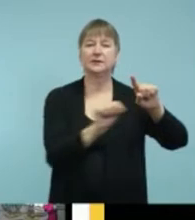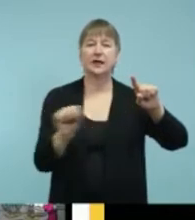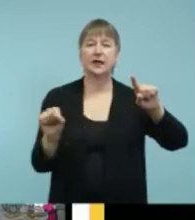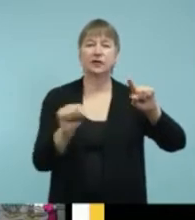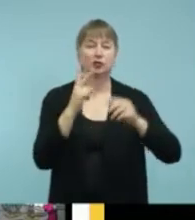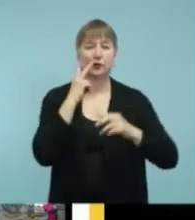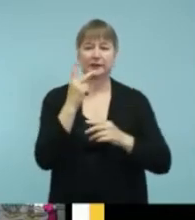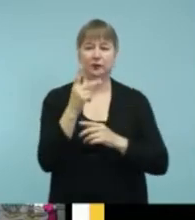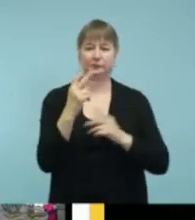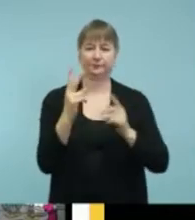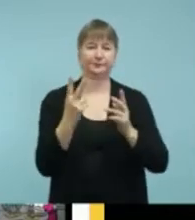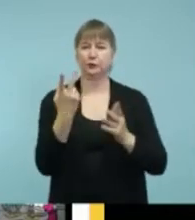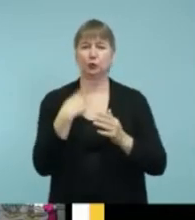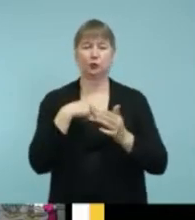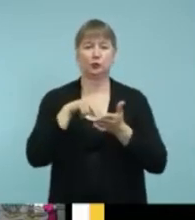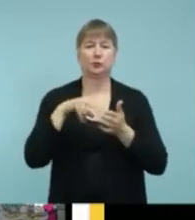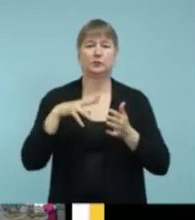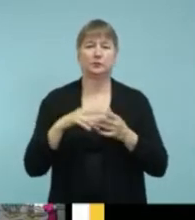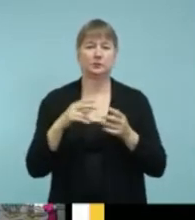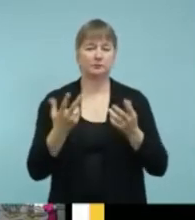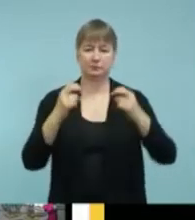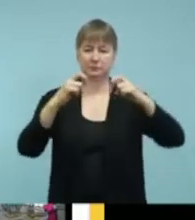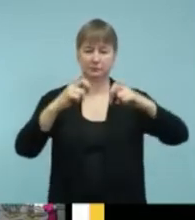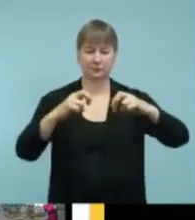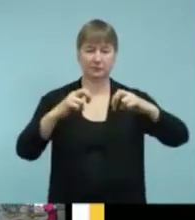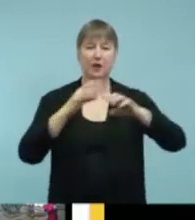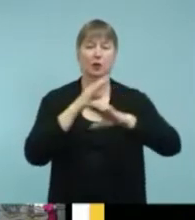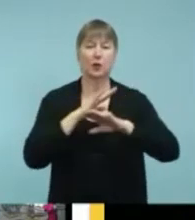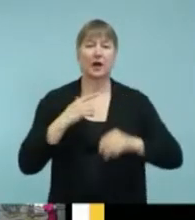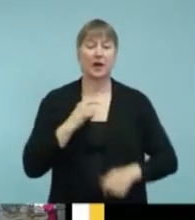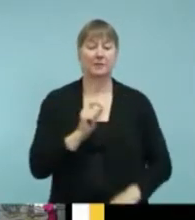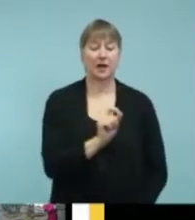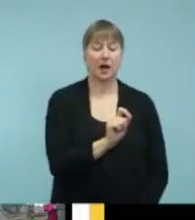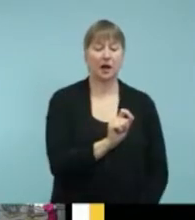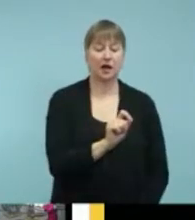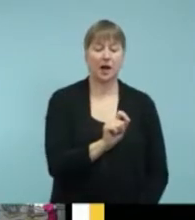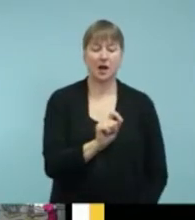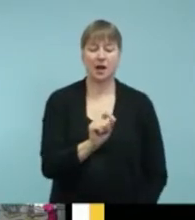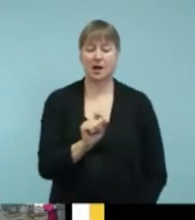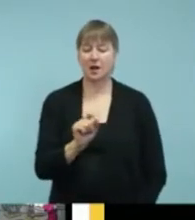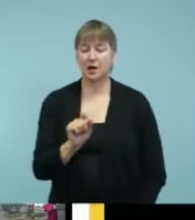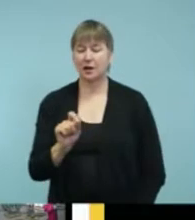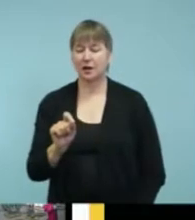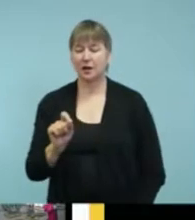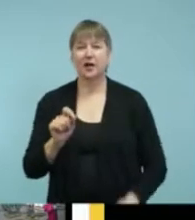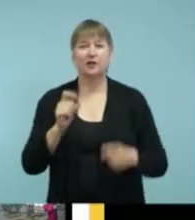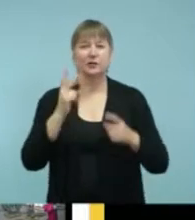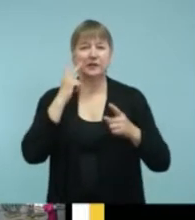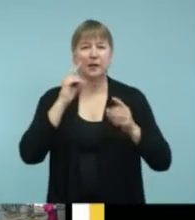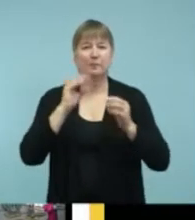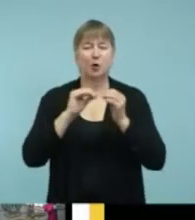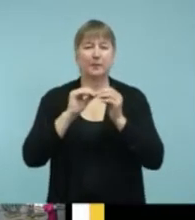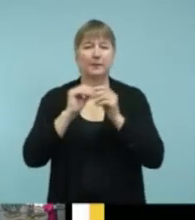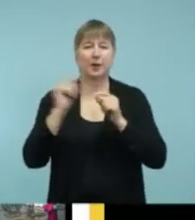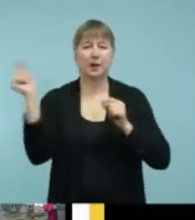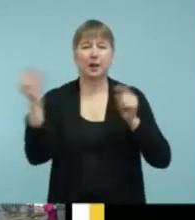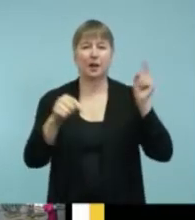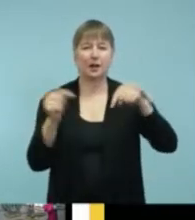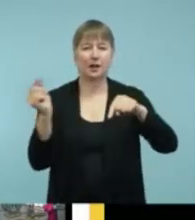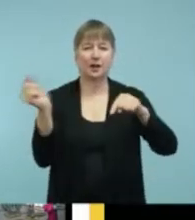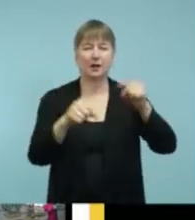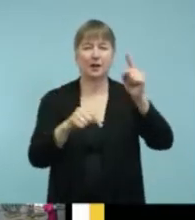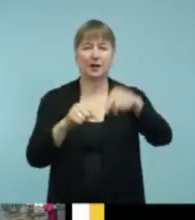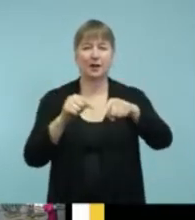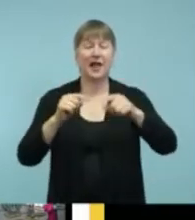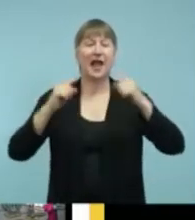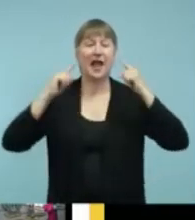you know, across from each other, it's quiet. But if you slide it to the right, you'll see more and more people added to the picture and you will hear